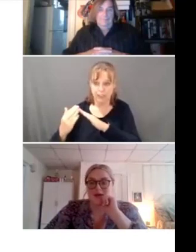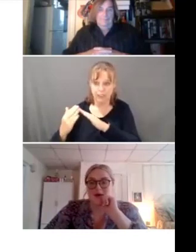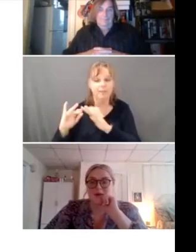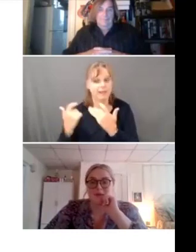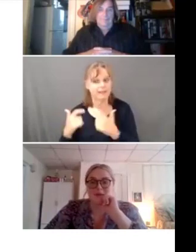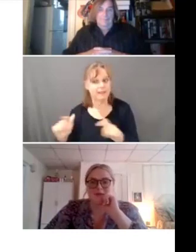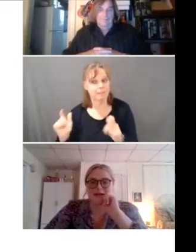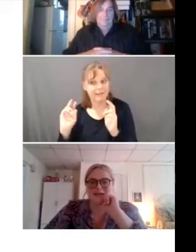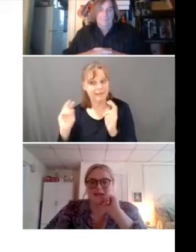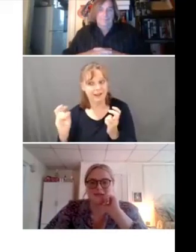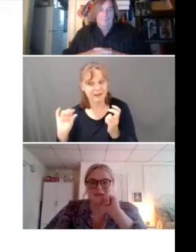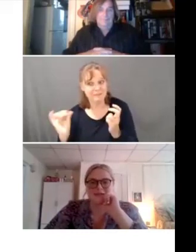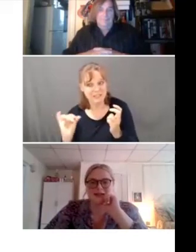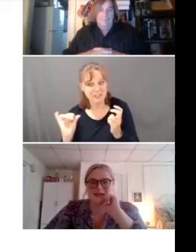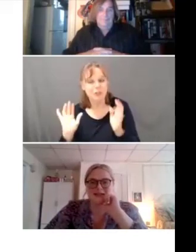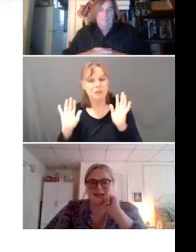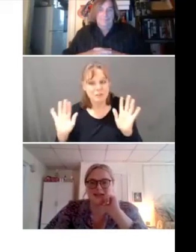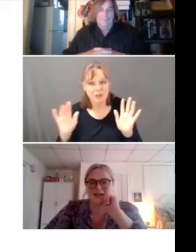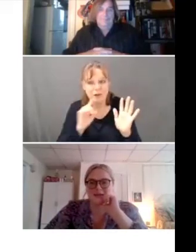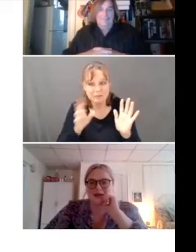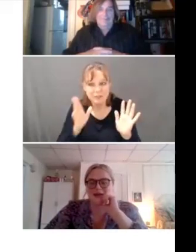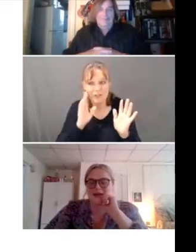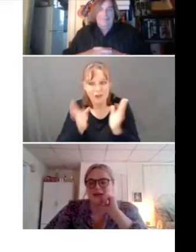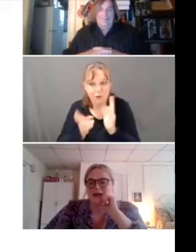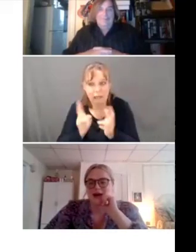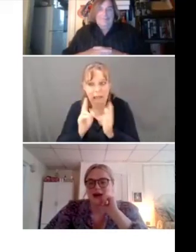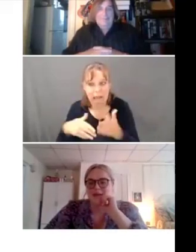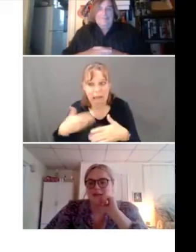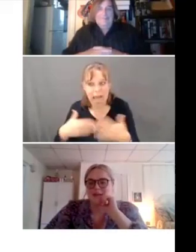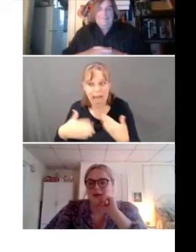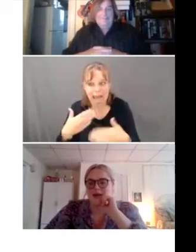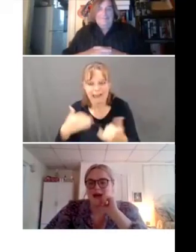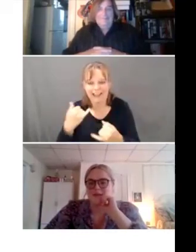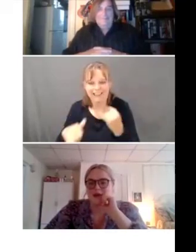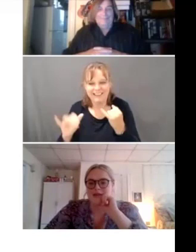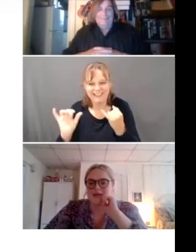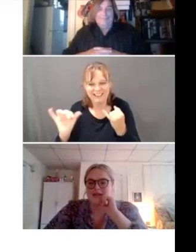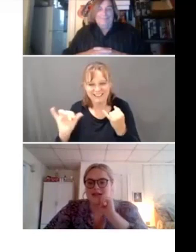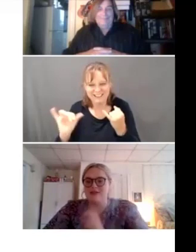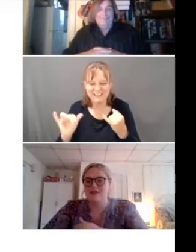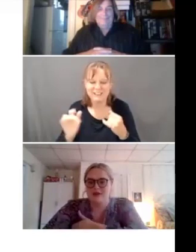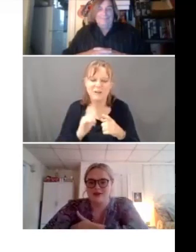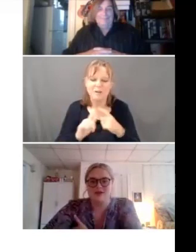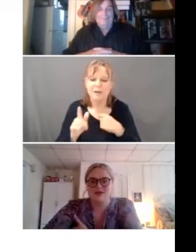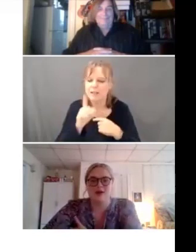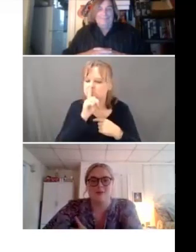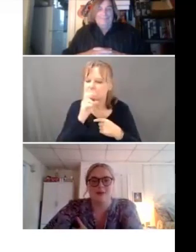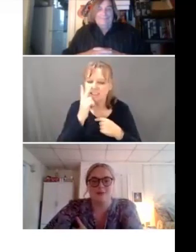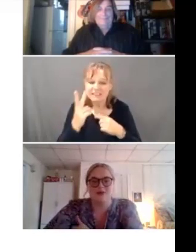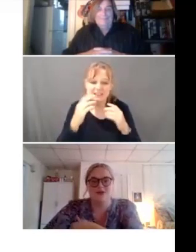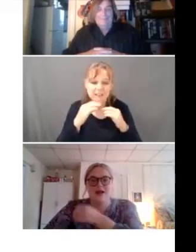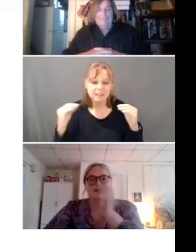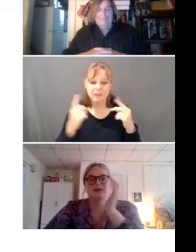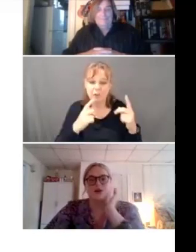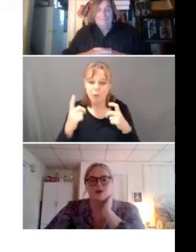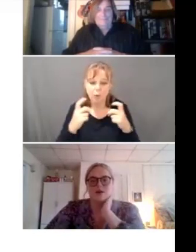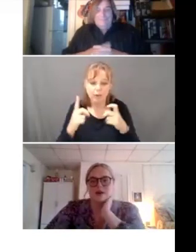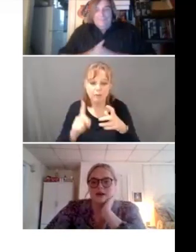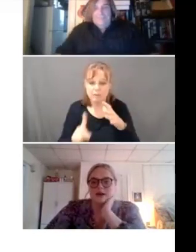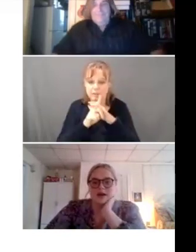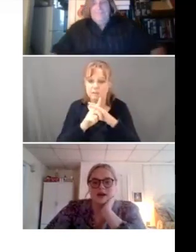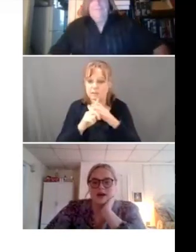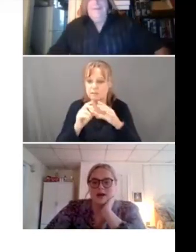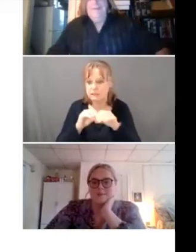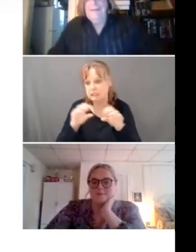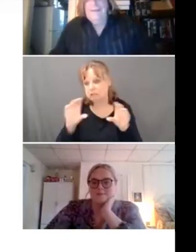topic, so I'll probably be racing through some slides at the end as well, but I'm not seeing any other questions popping up in the chat, so